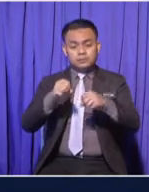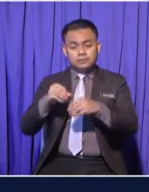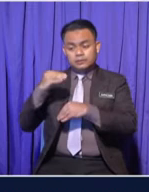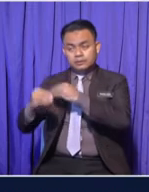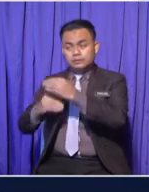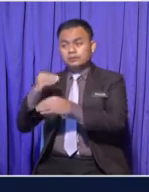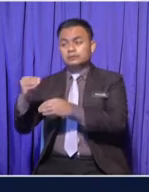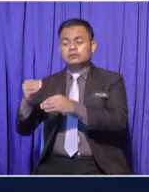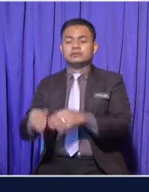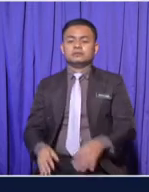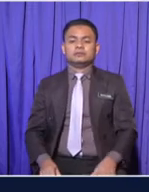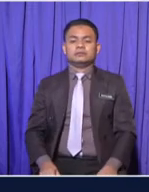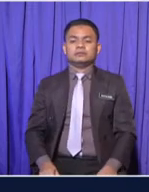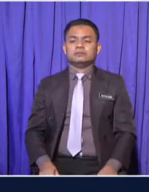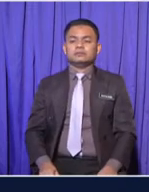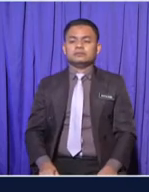By a child